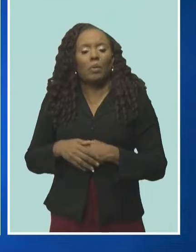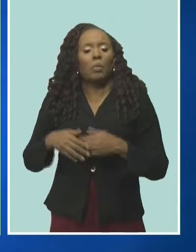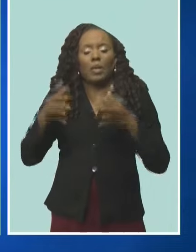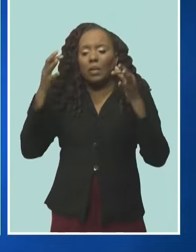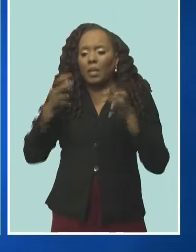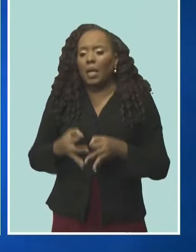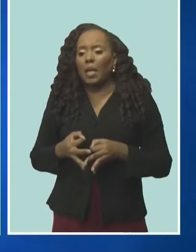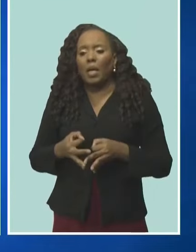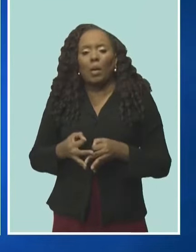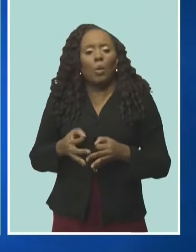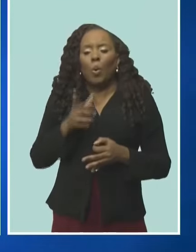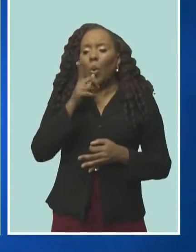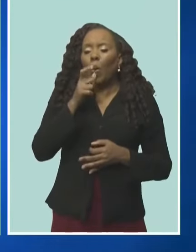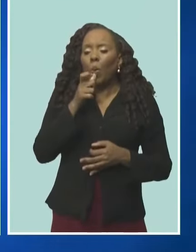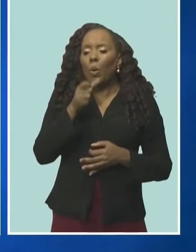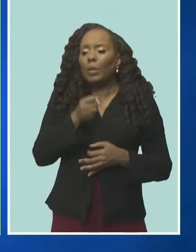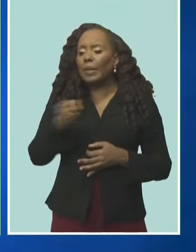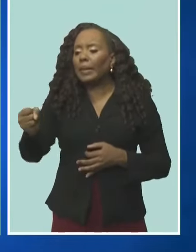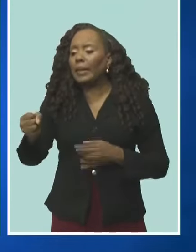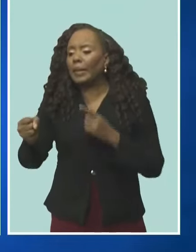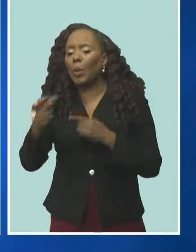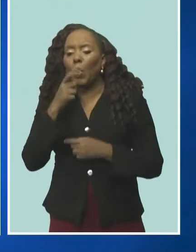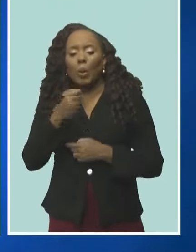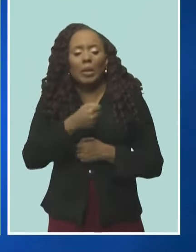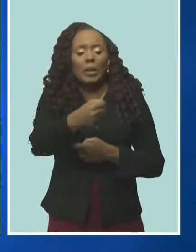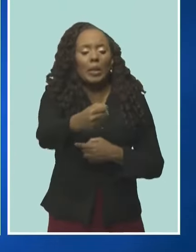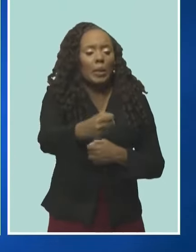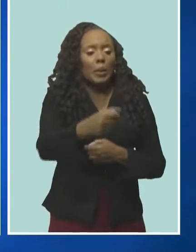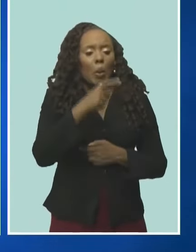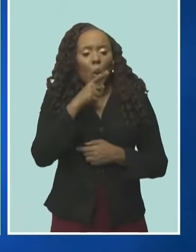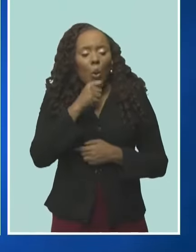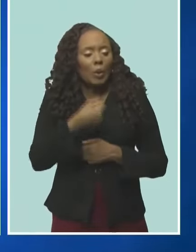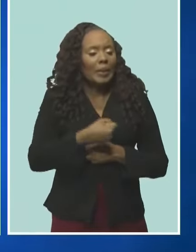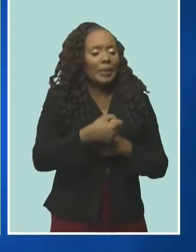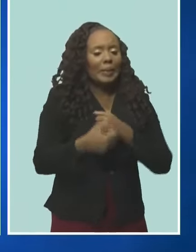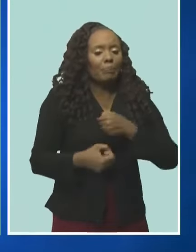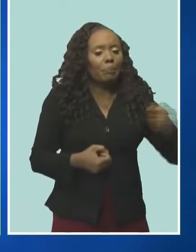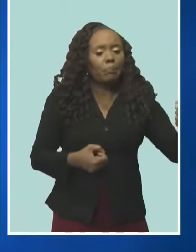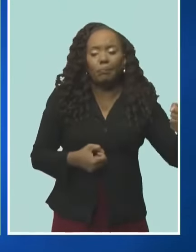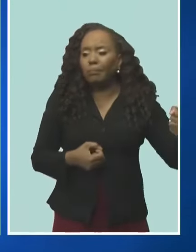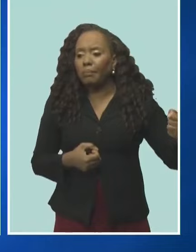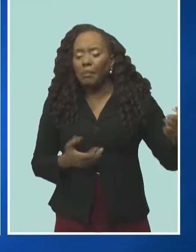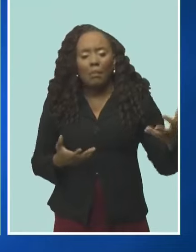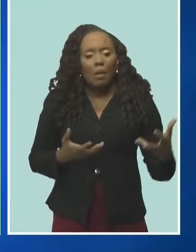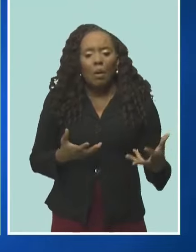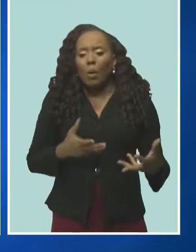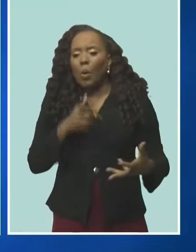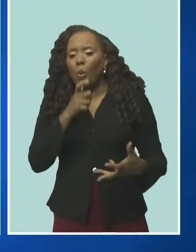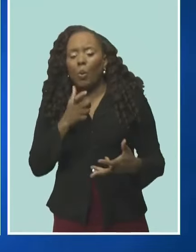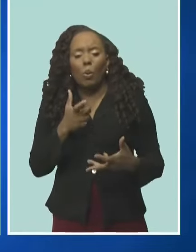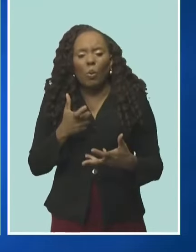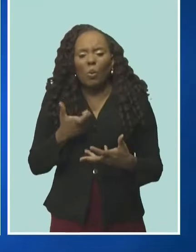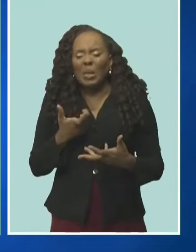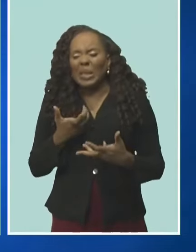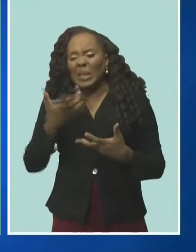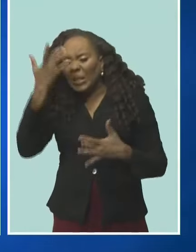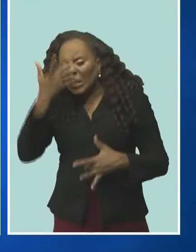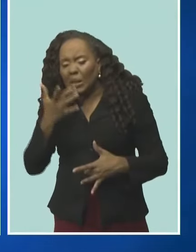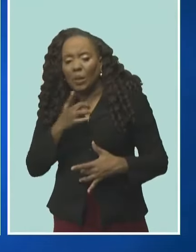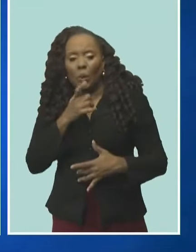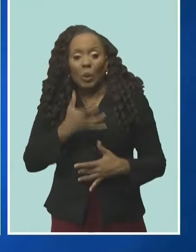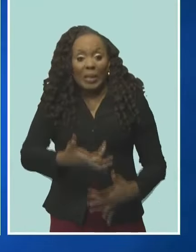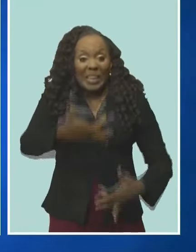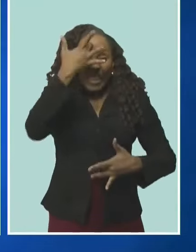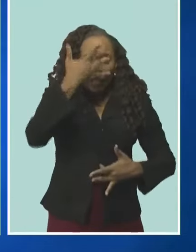and who needs urgent, emergent care, and who has matters that can be